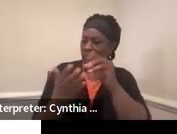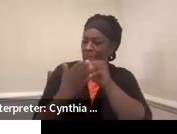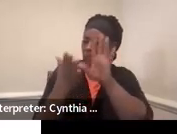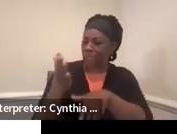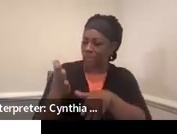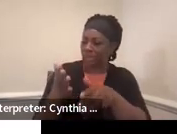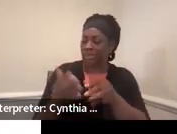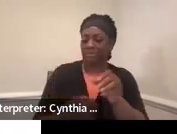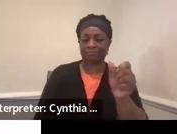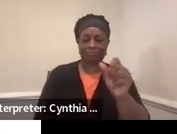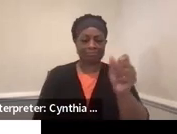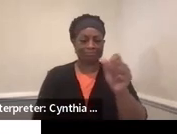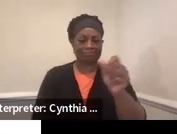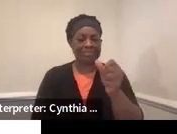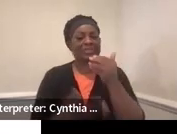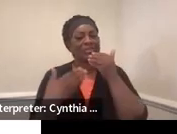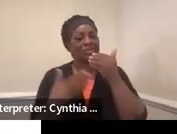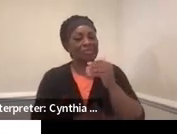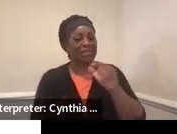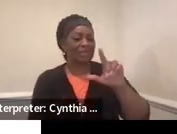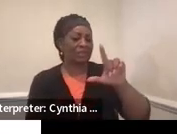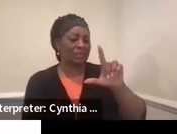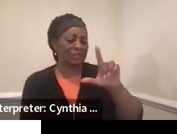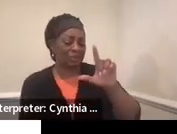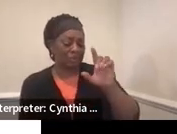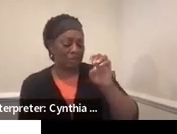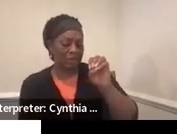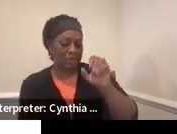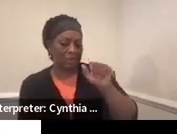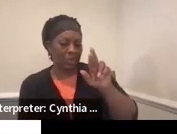Yes, so thank you, Leora. Of course.